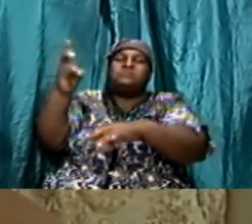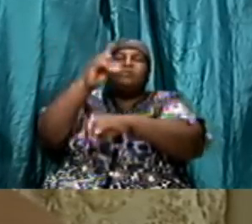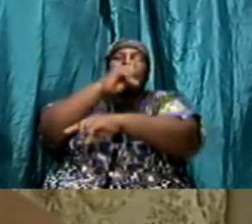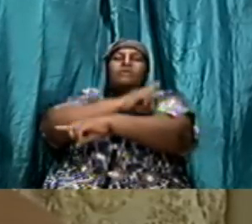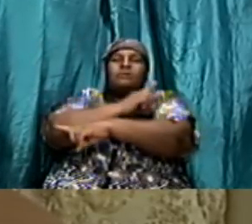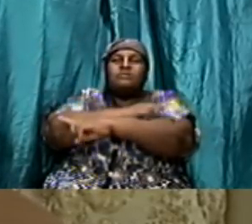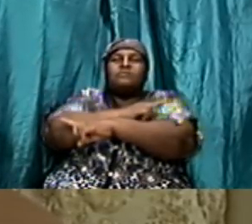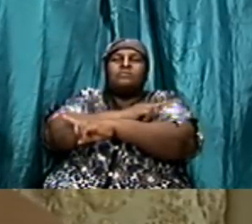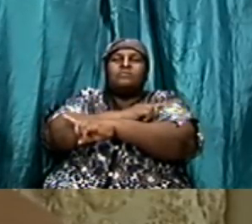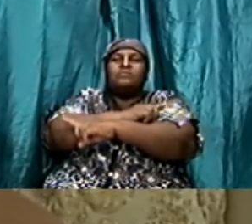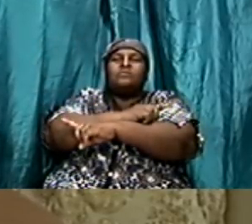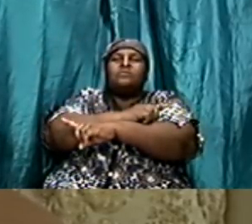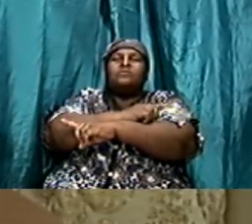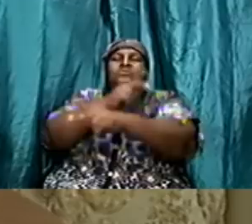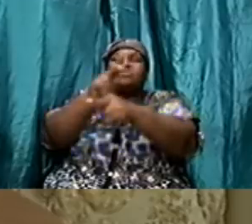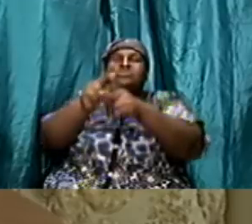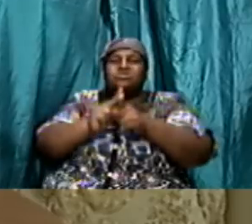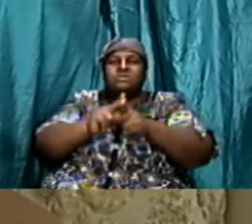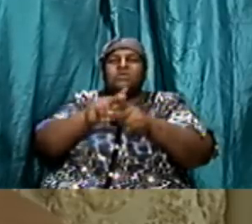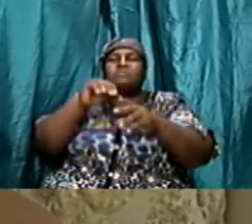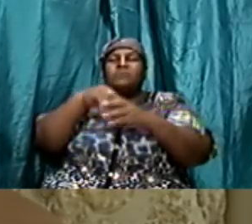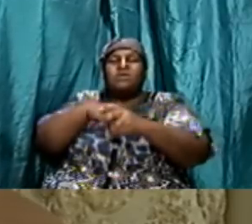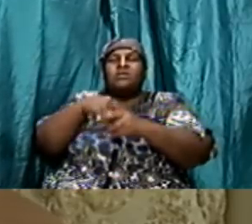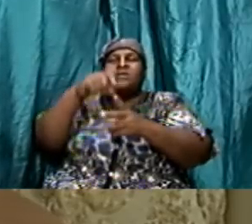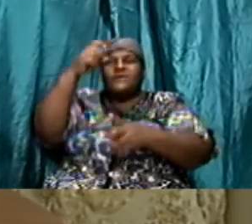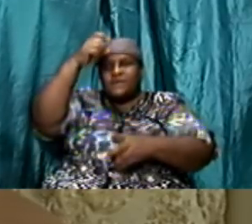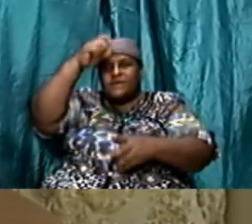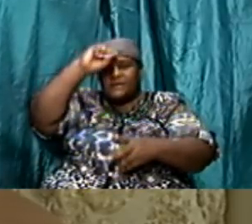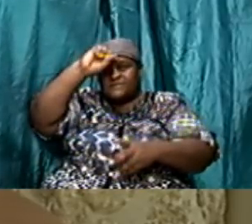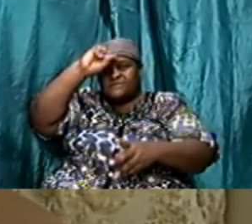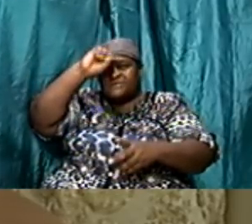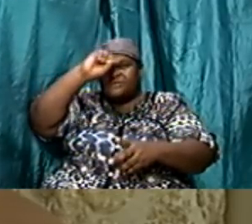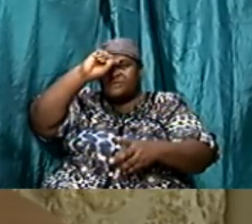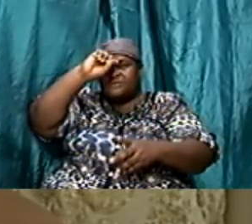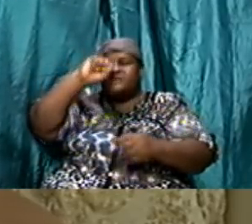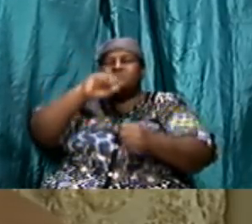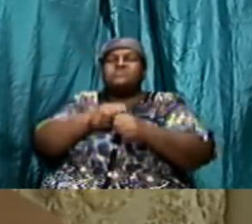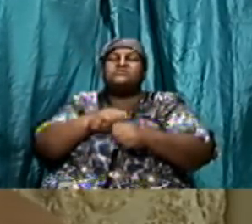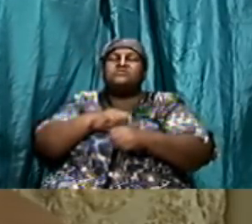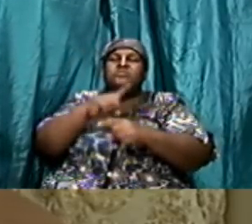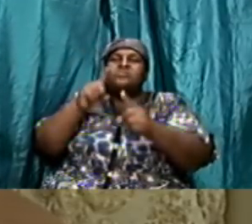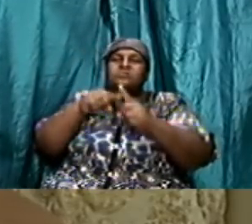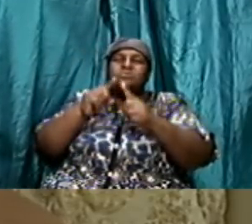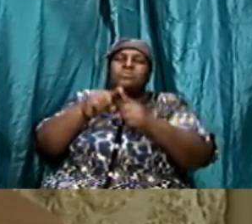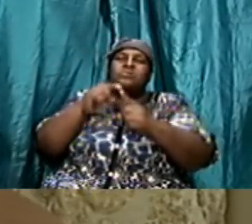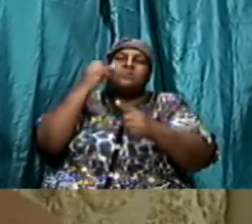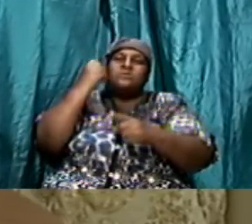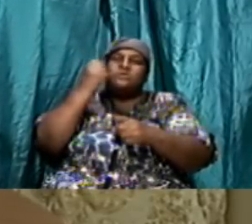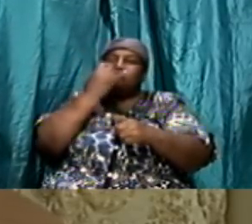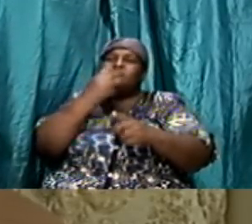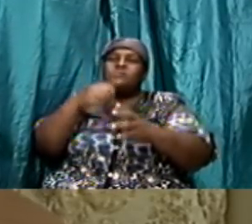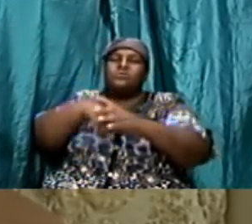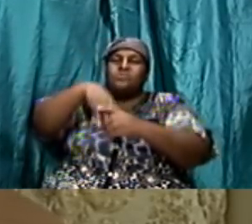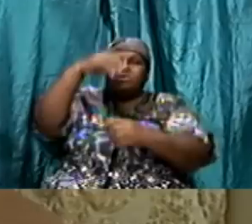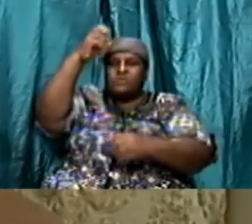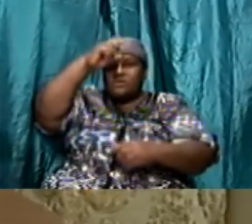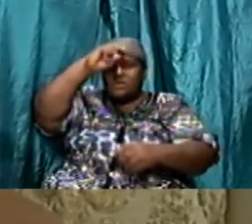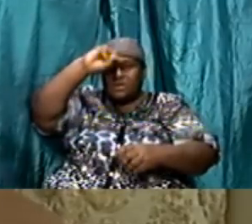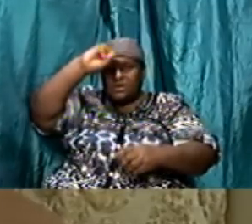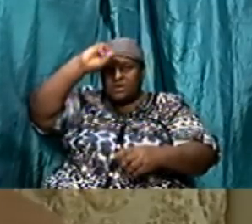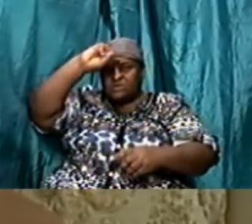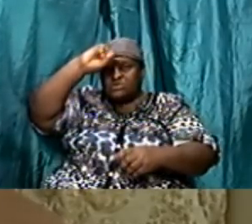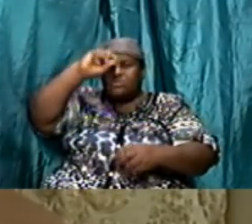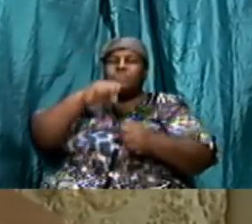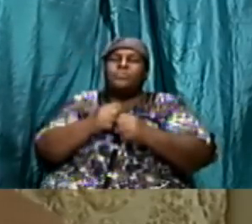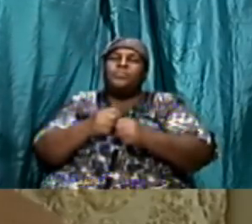something that he said to them in exodus chapter 16 when they came out of egypt and he asked them that they they asked for